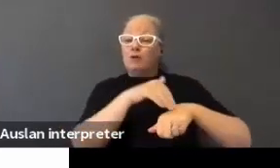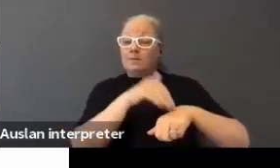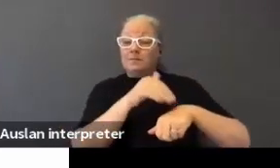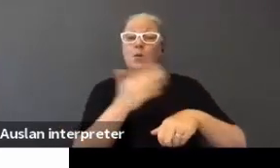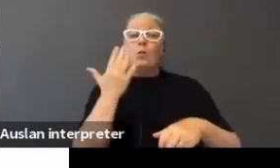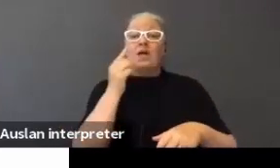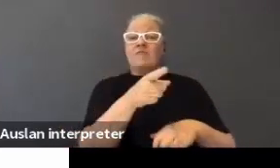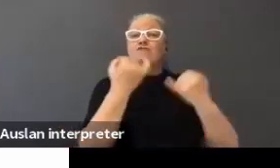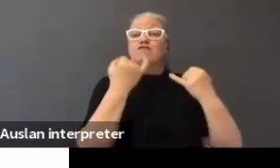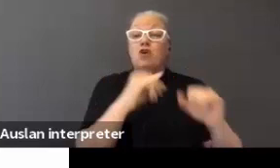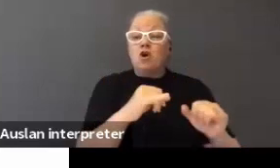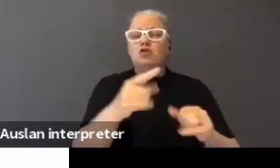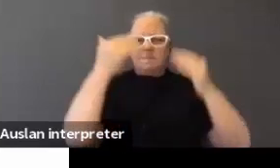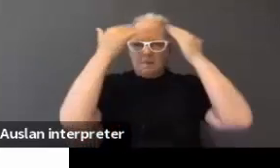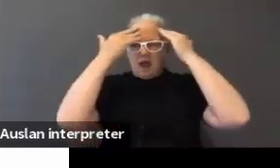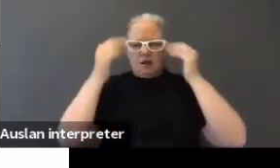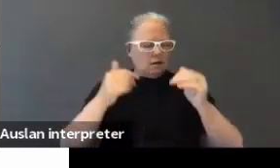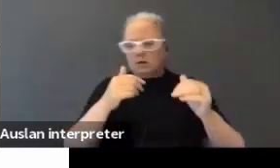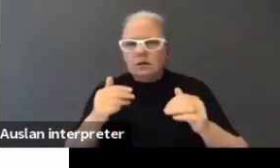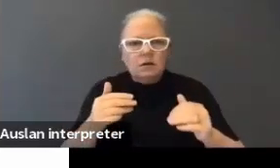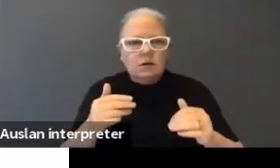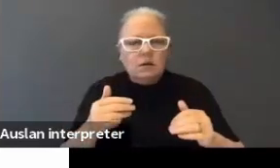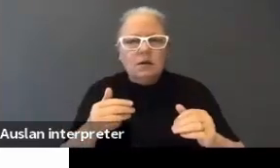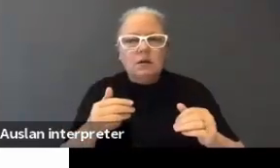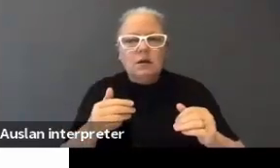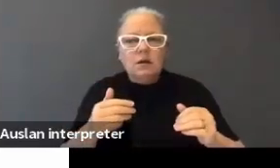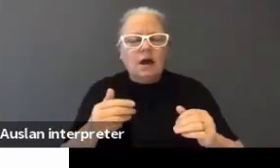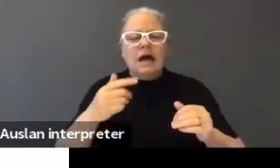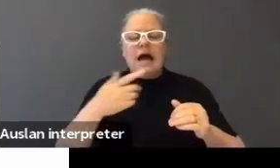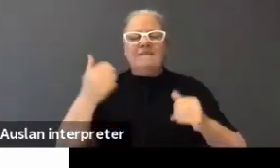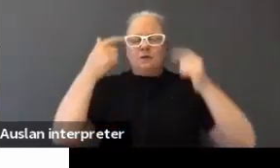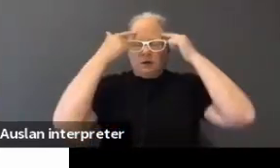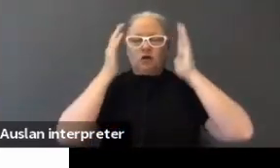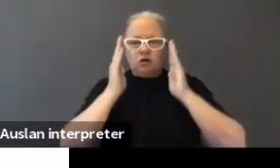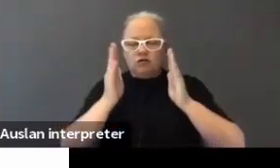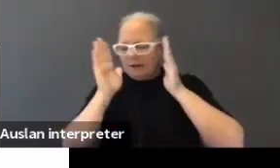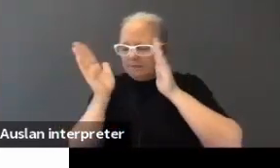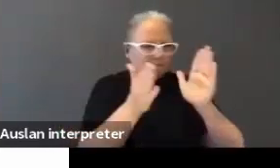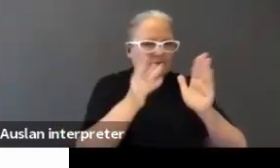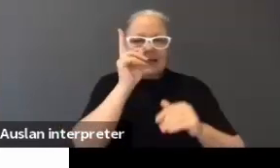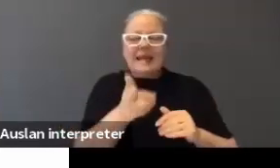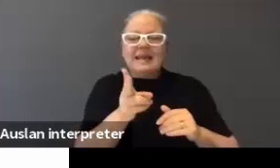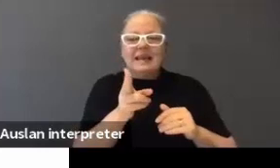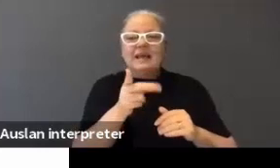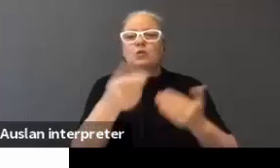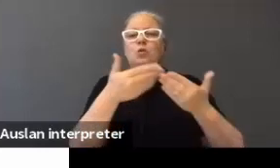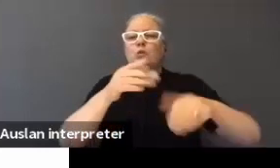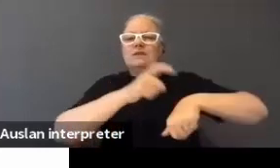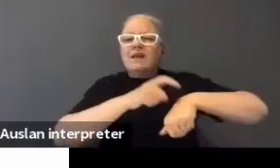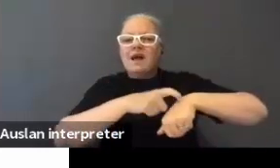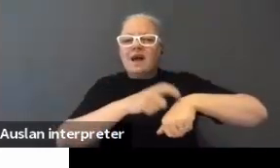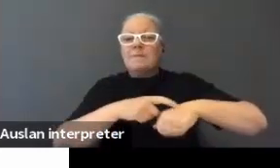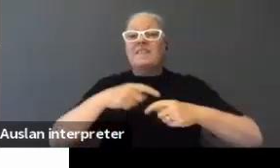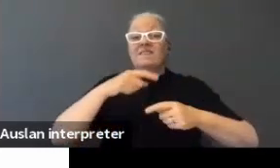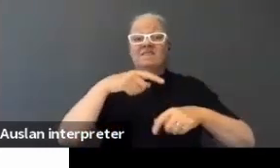get it wrong, your mind has gone somewhere else and then your mind has to come back. Right? So, you lose time. The meeting is still